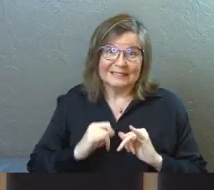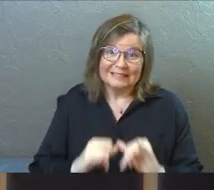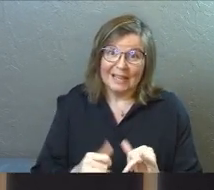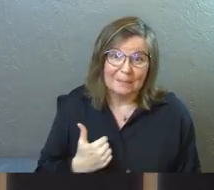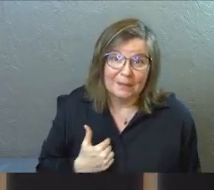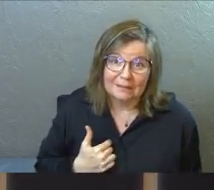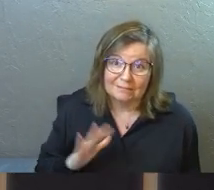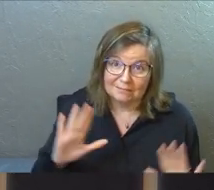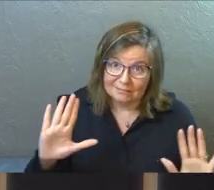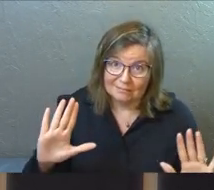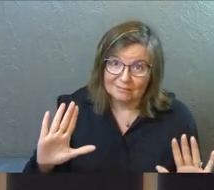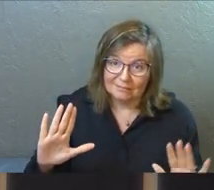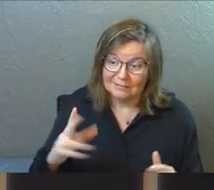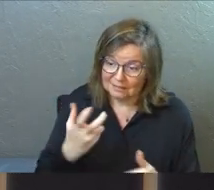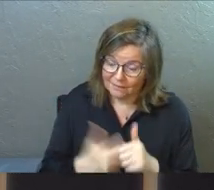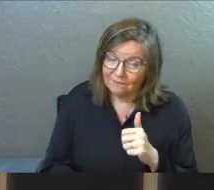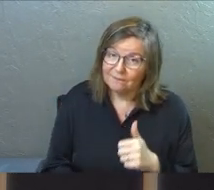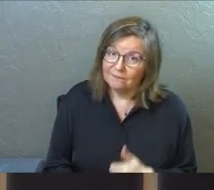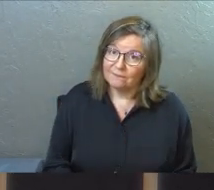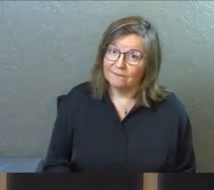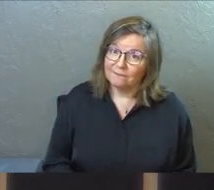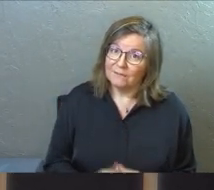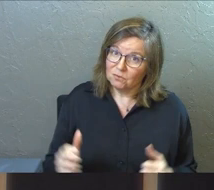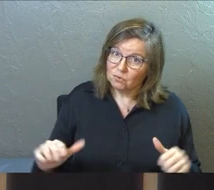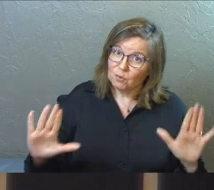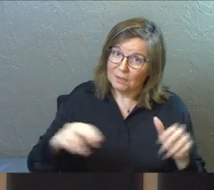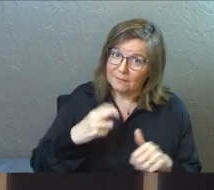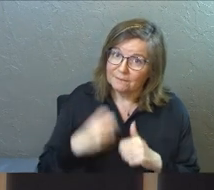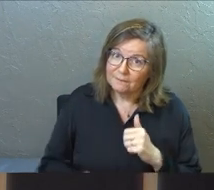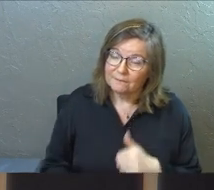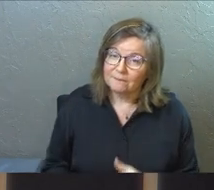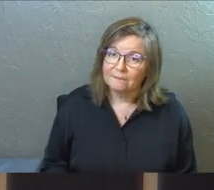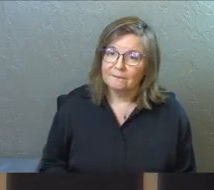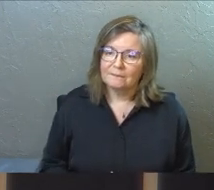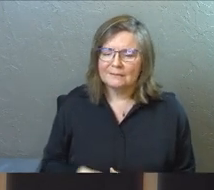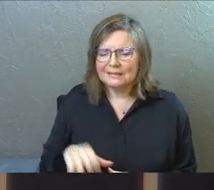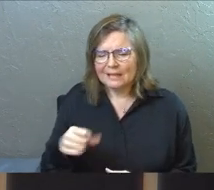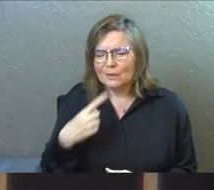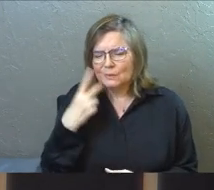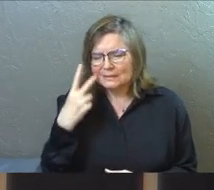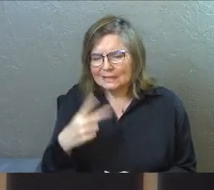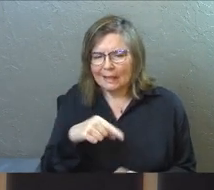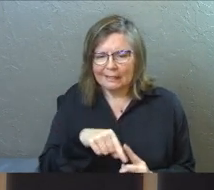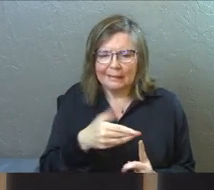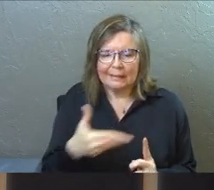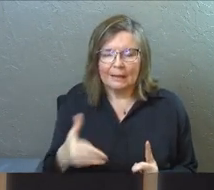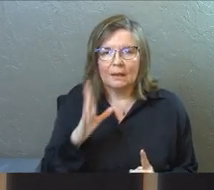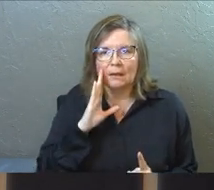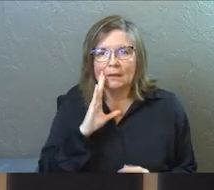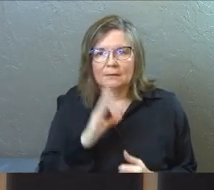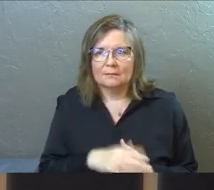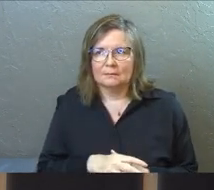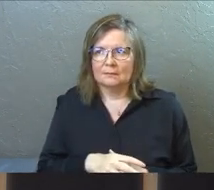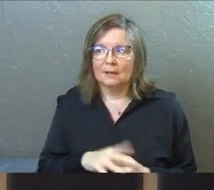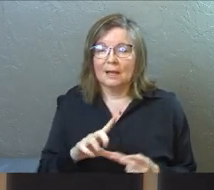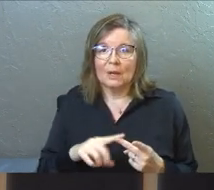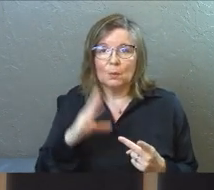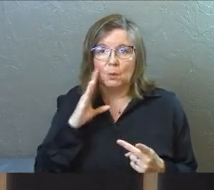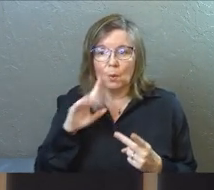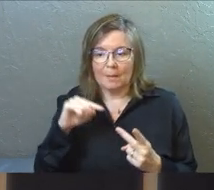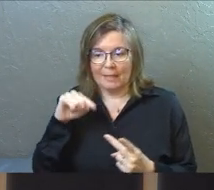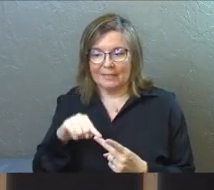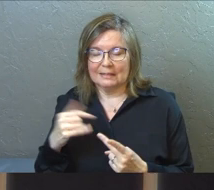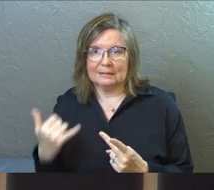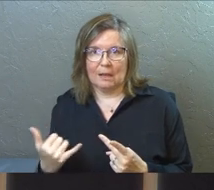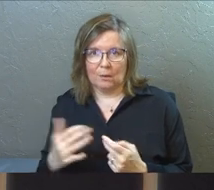I, by the way. It's tough. Surrender's tough. And yeah, he's going to see this thing and he's going to know